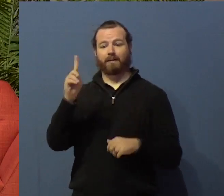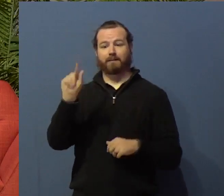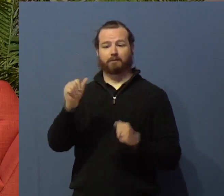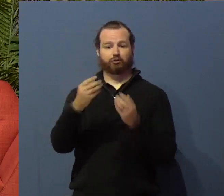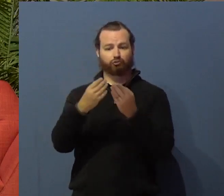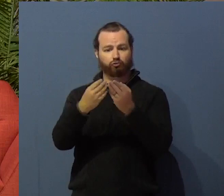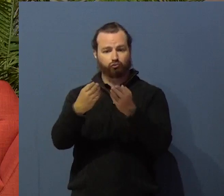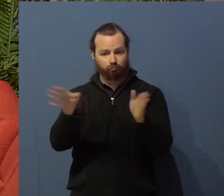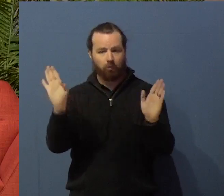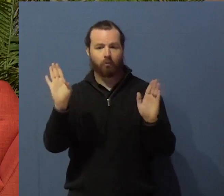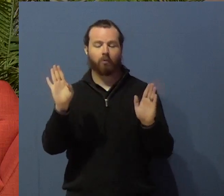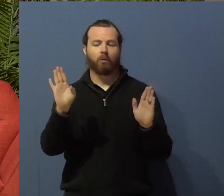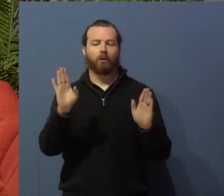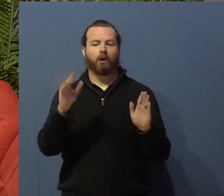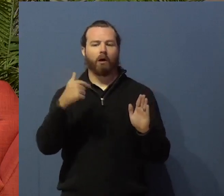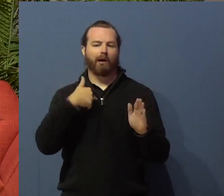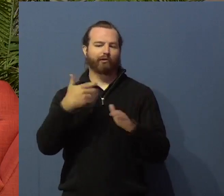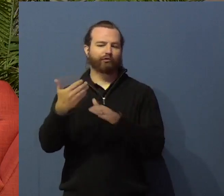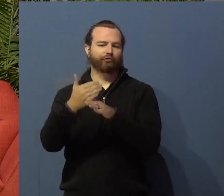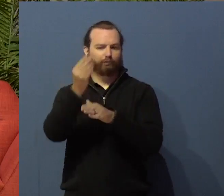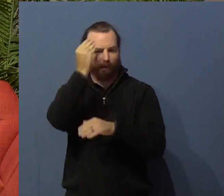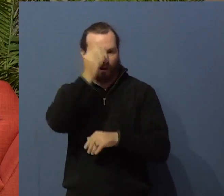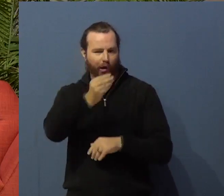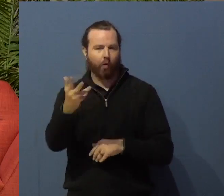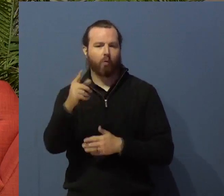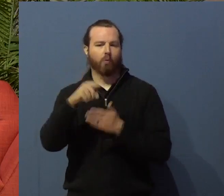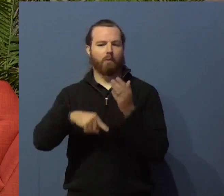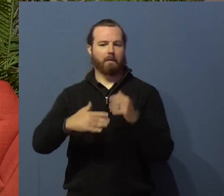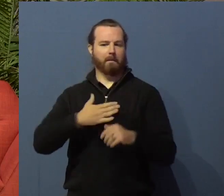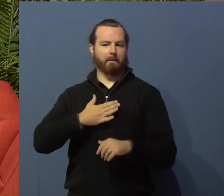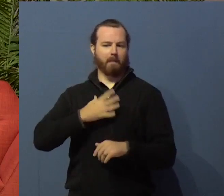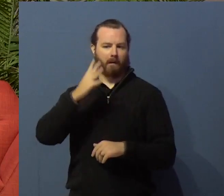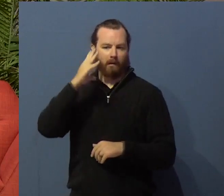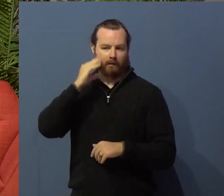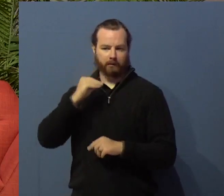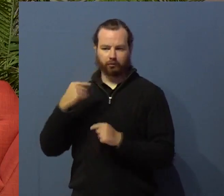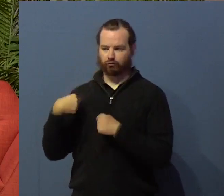after doing this for 11 years that I think I can share with you.